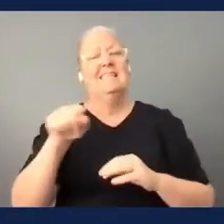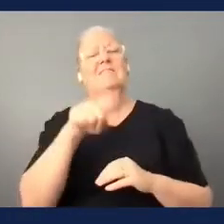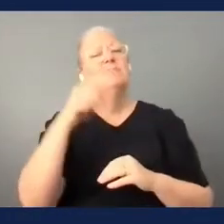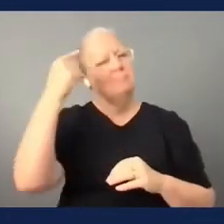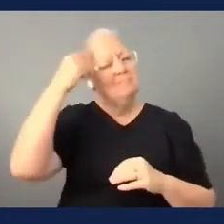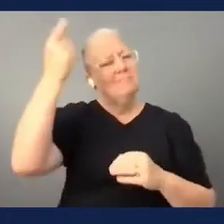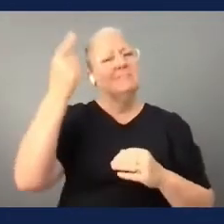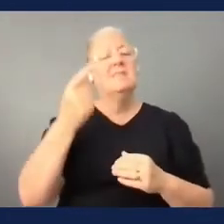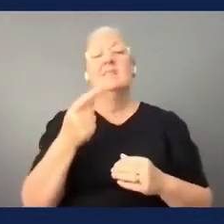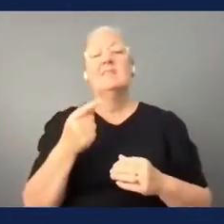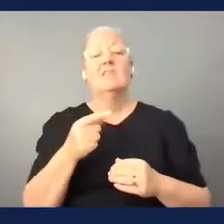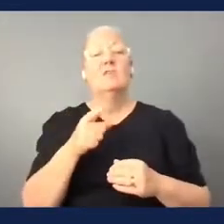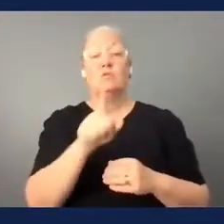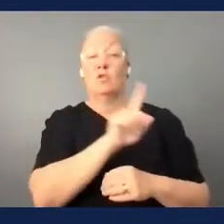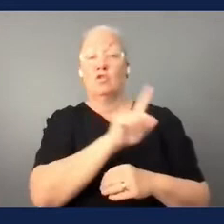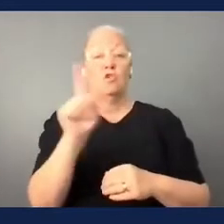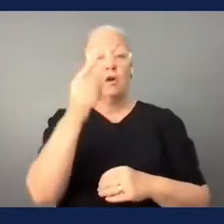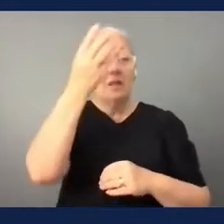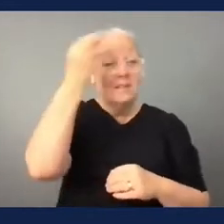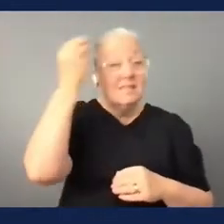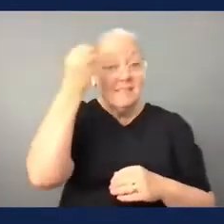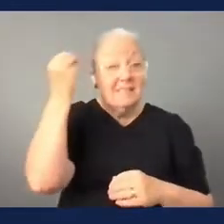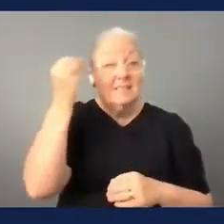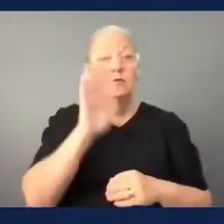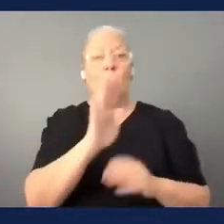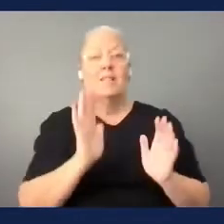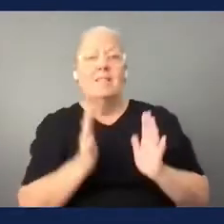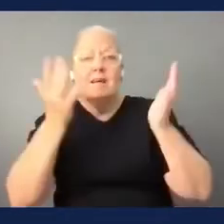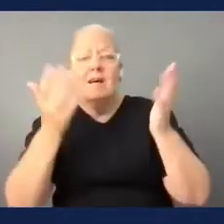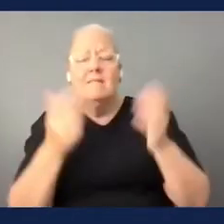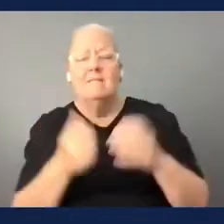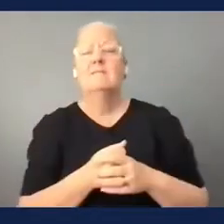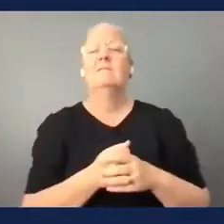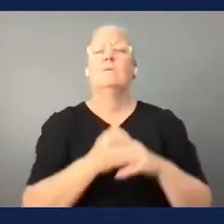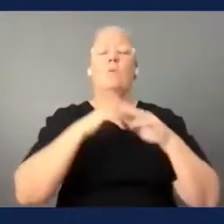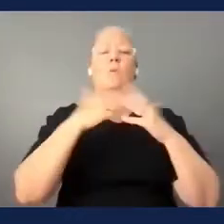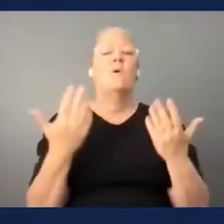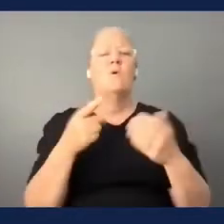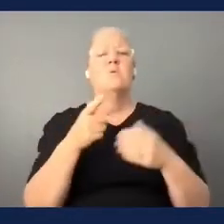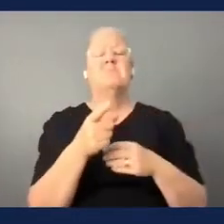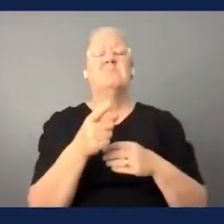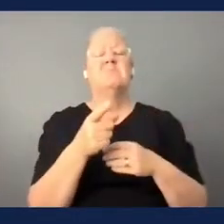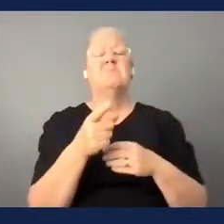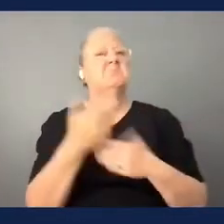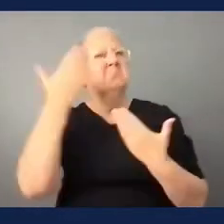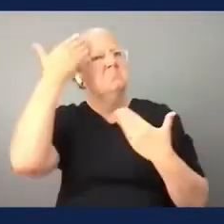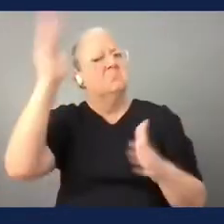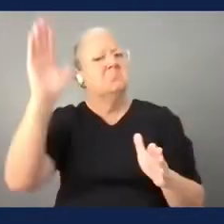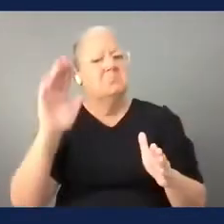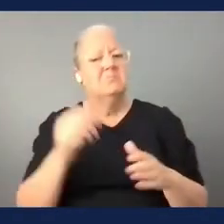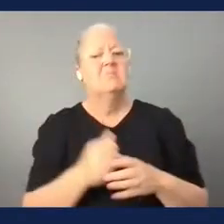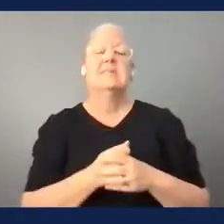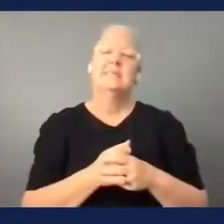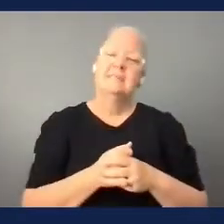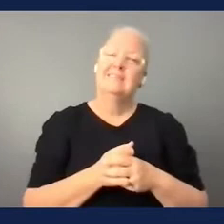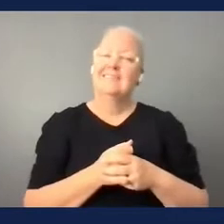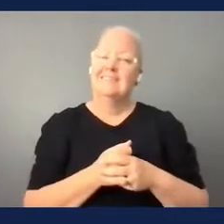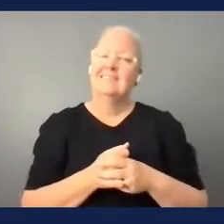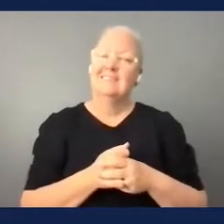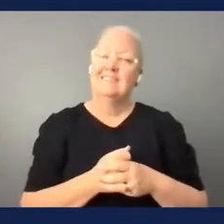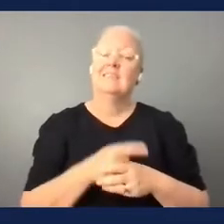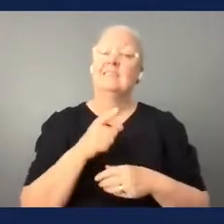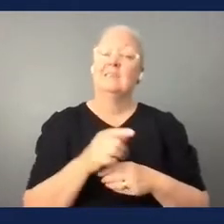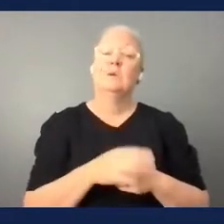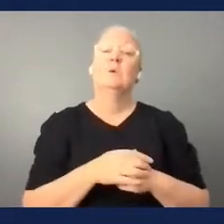with dementia or not you know dementia hasn't entered your life this may be kind of alien to it it is extremely simple